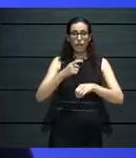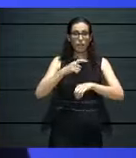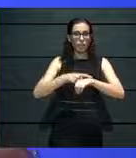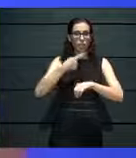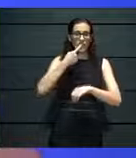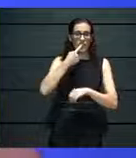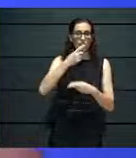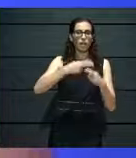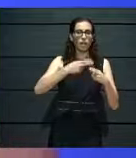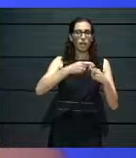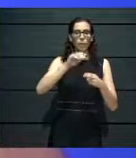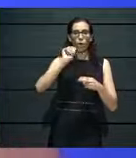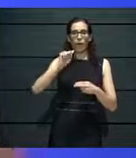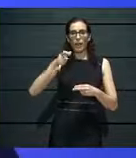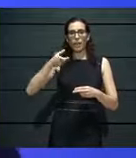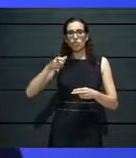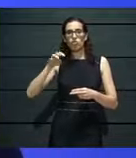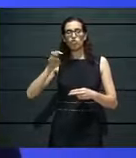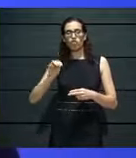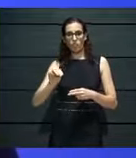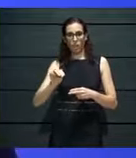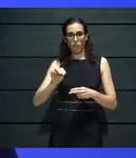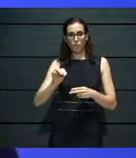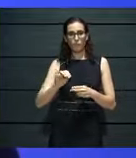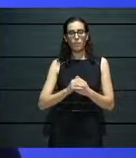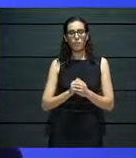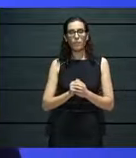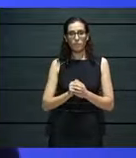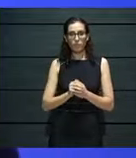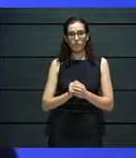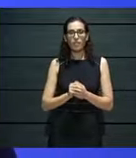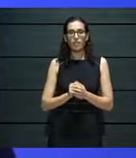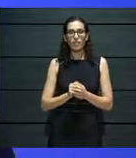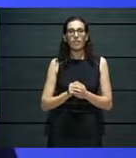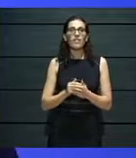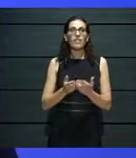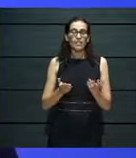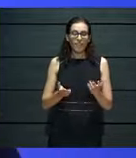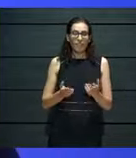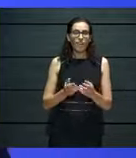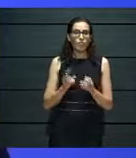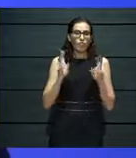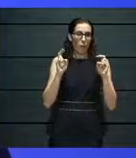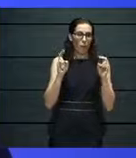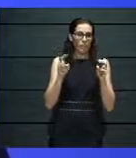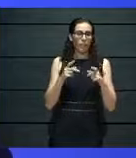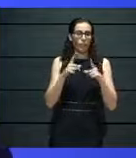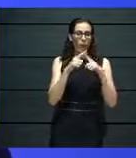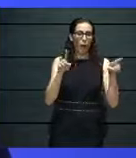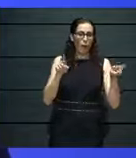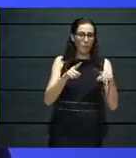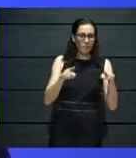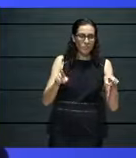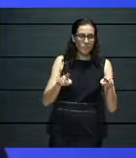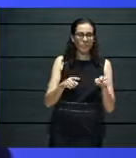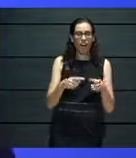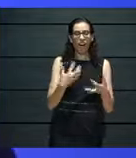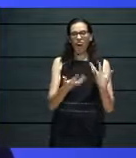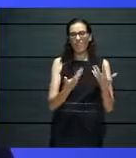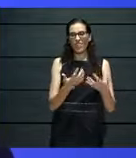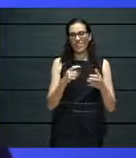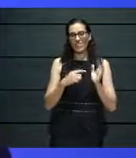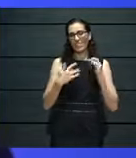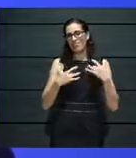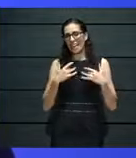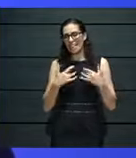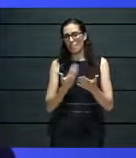our AMVO, but we don't want to make it boring. We generally have jamming sessions and gadgets there, so as